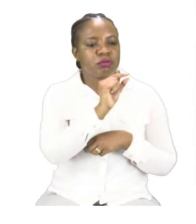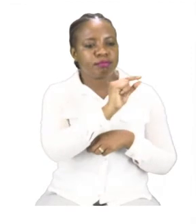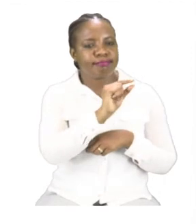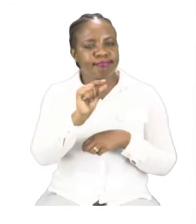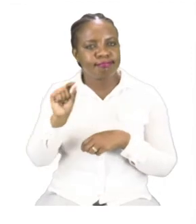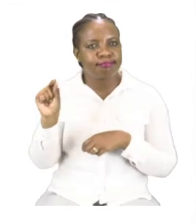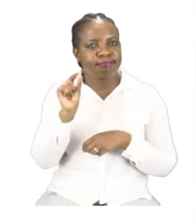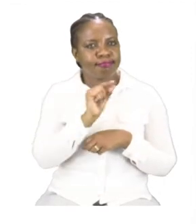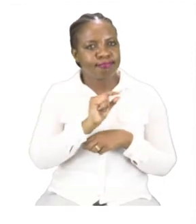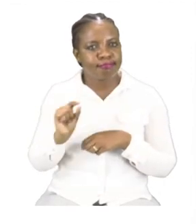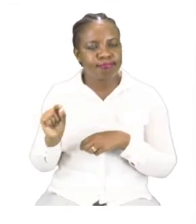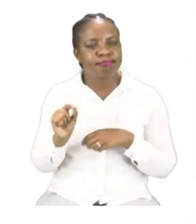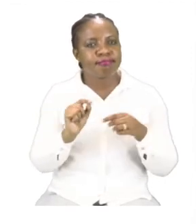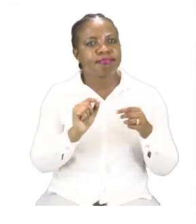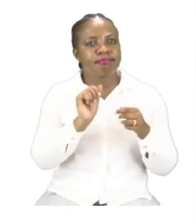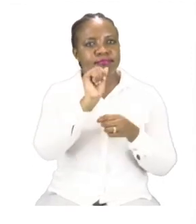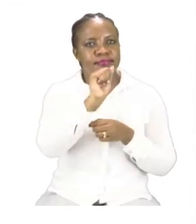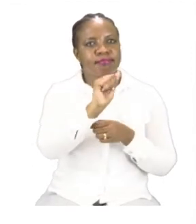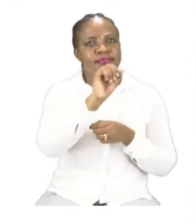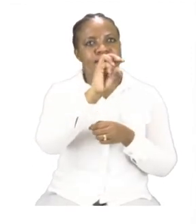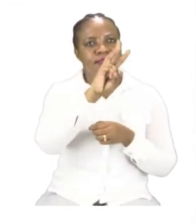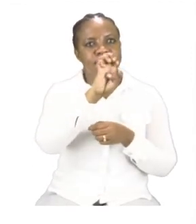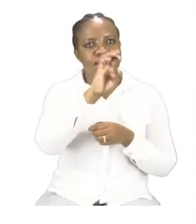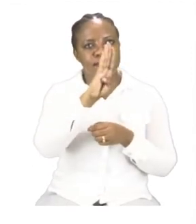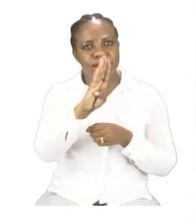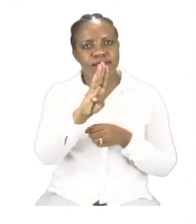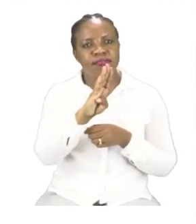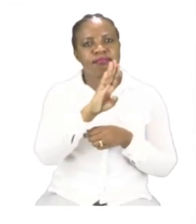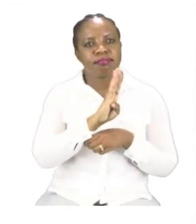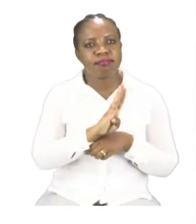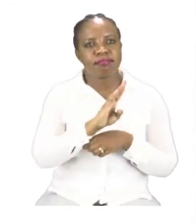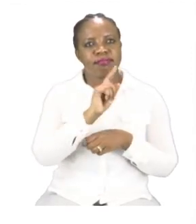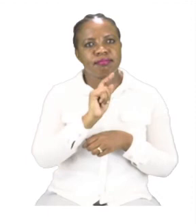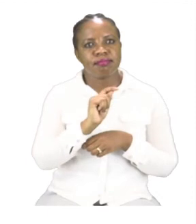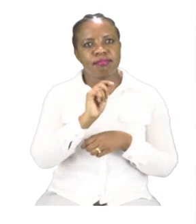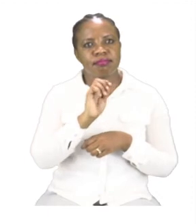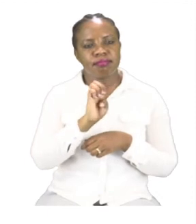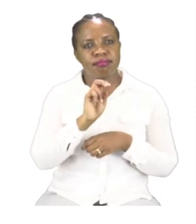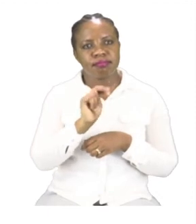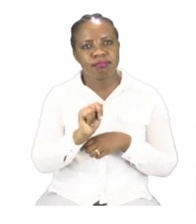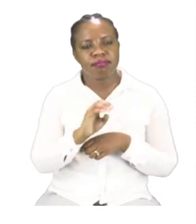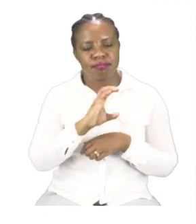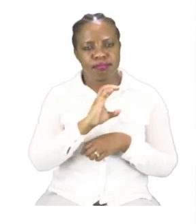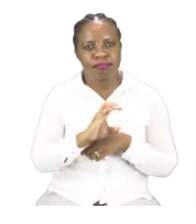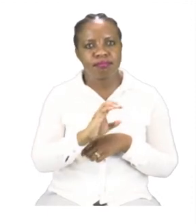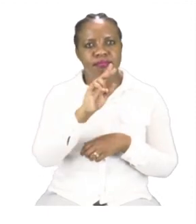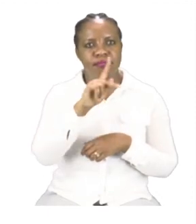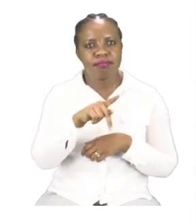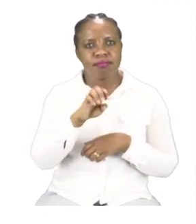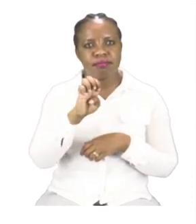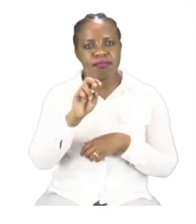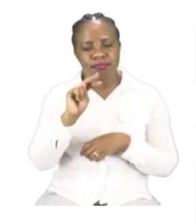web, tin and pen. Remember these are the E